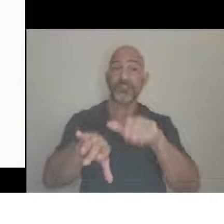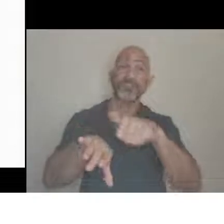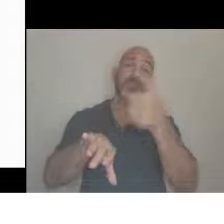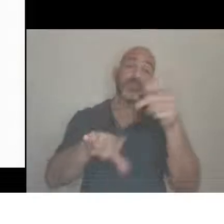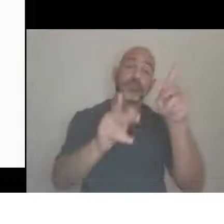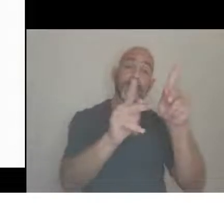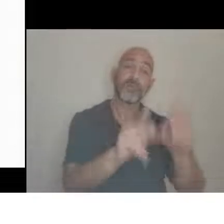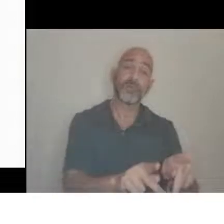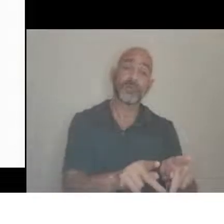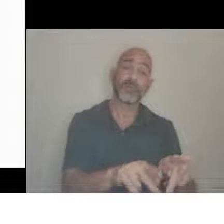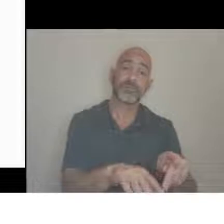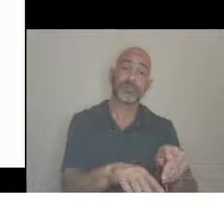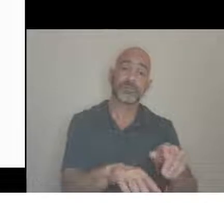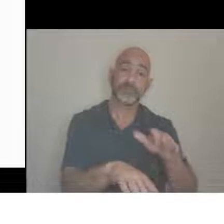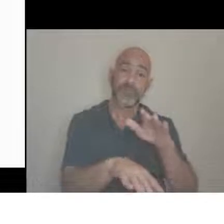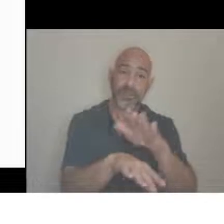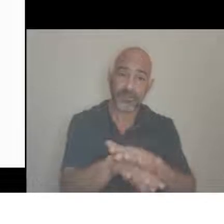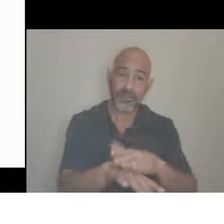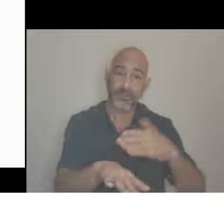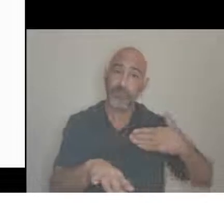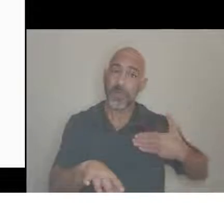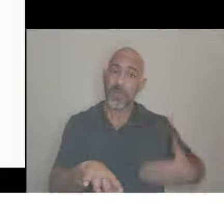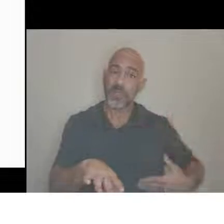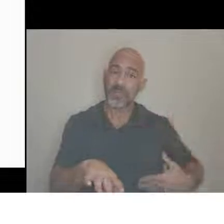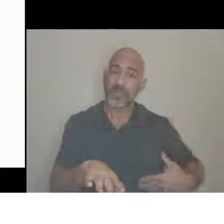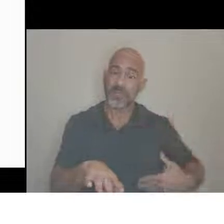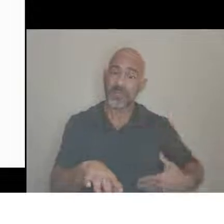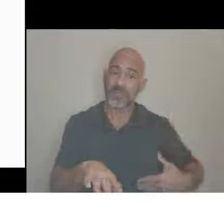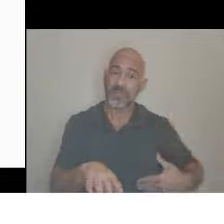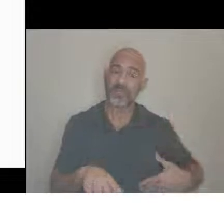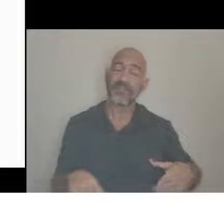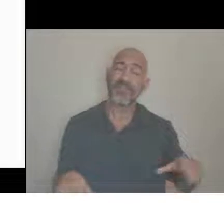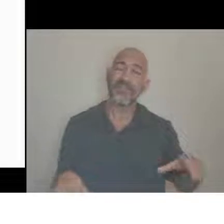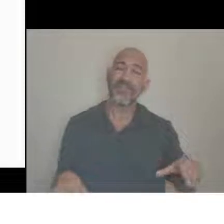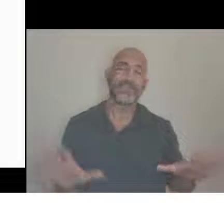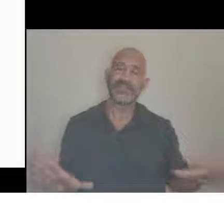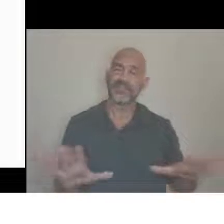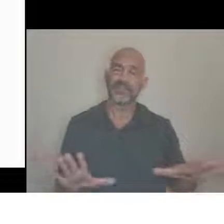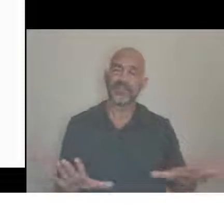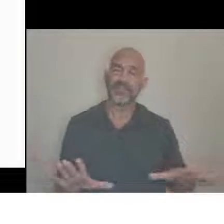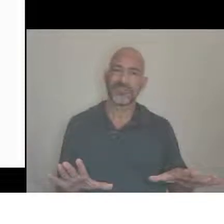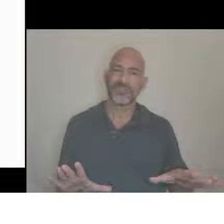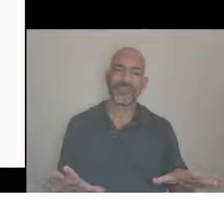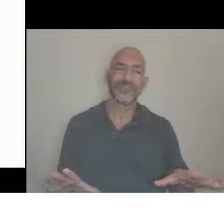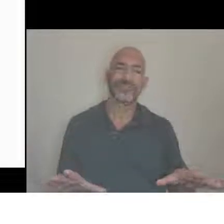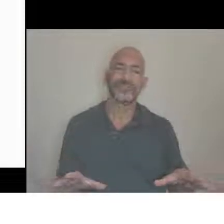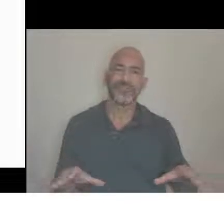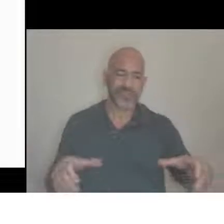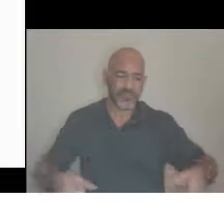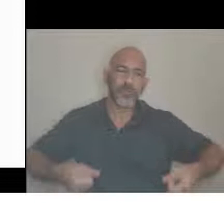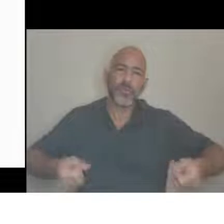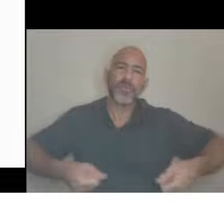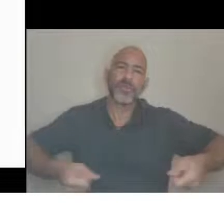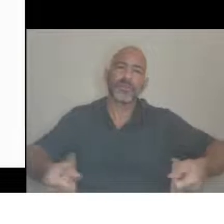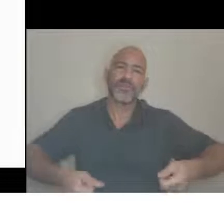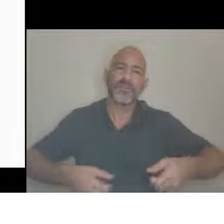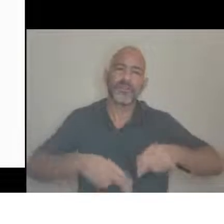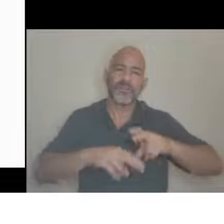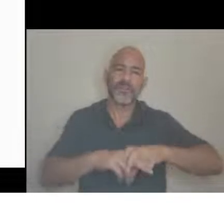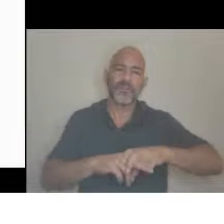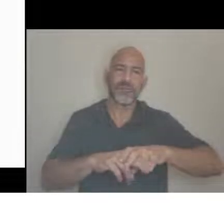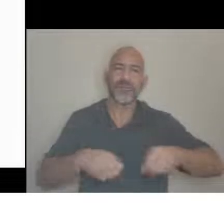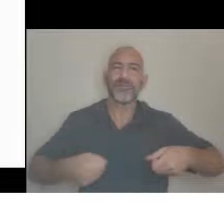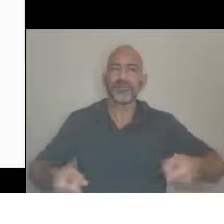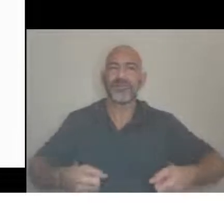Act, don't put your hands on their wheelchair, their assistive device, or their service animal without permission, because